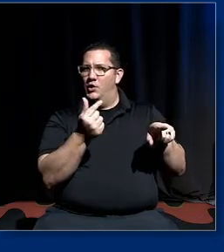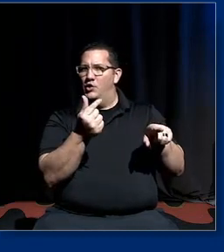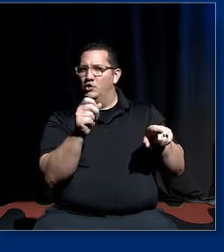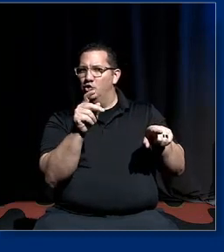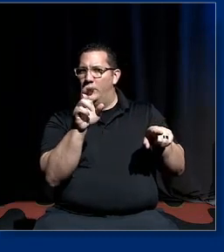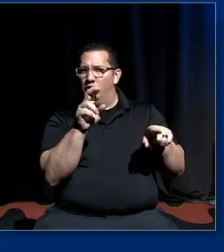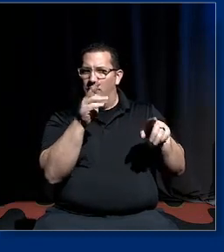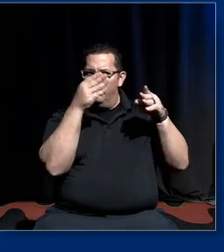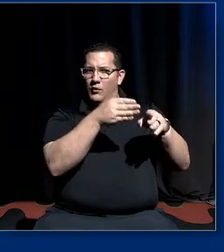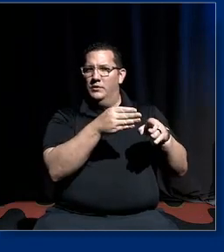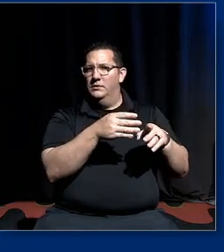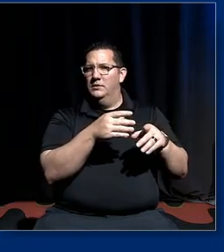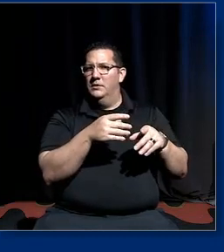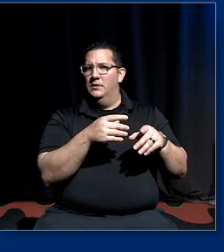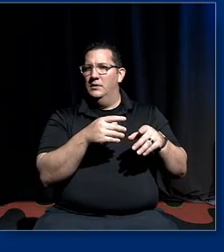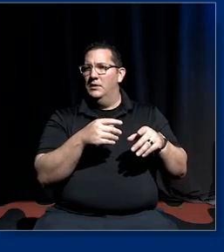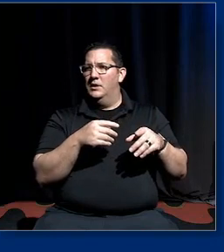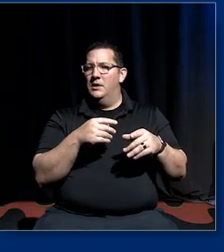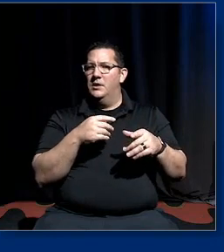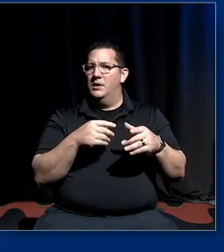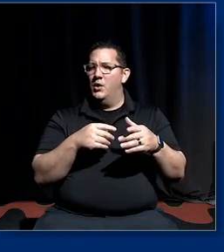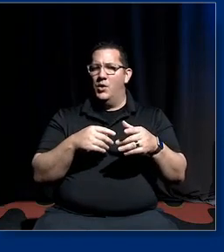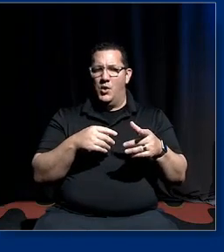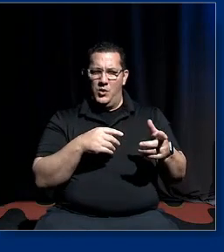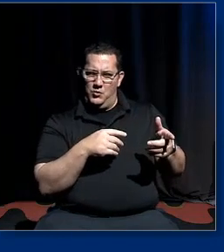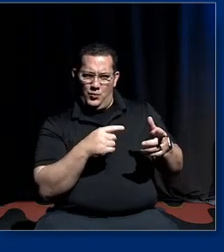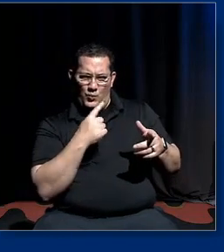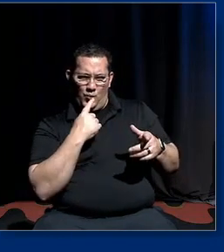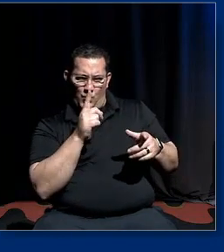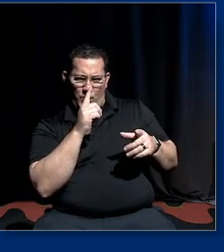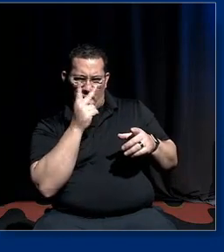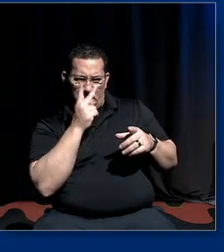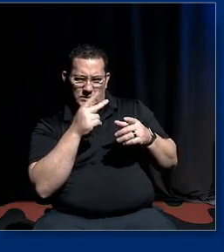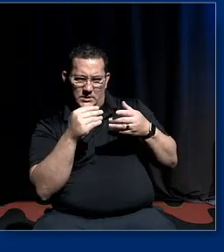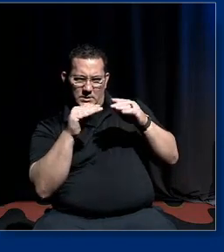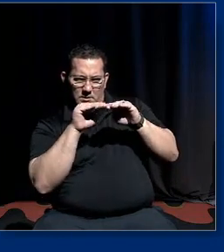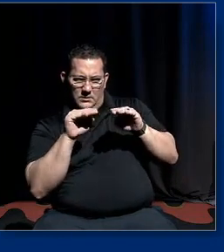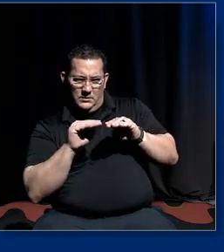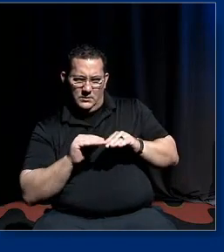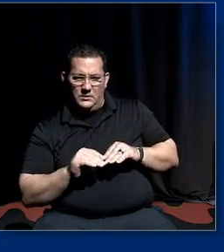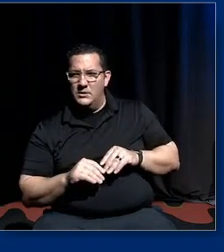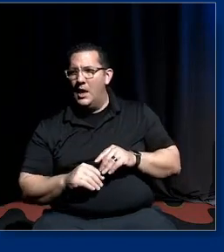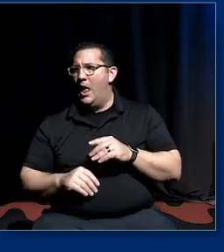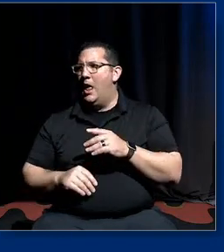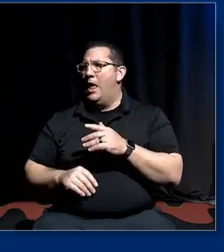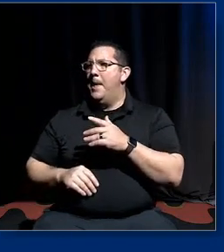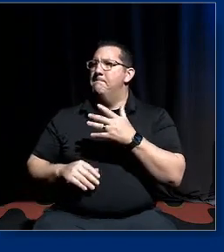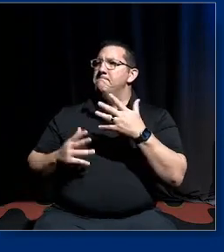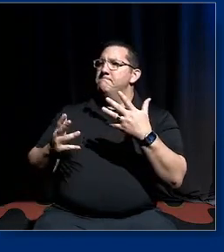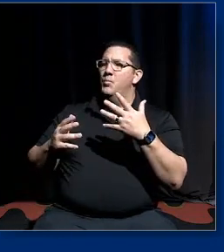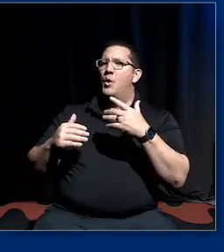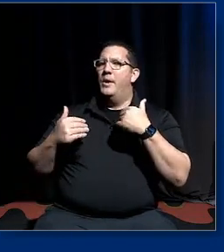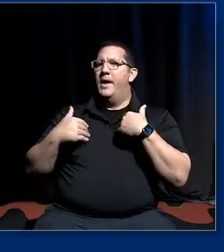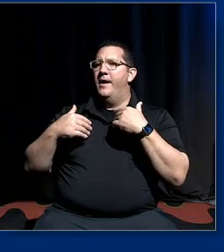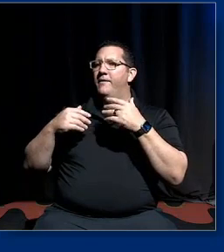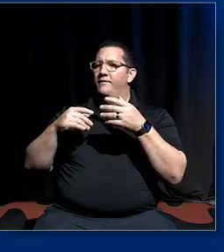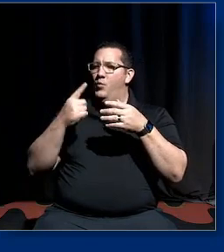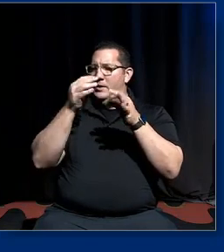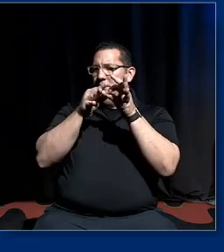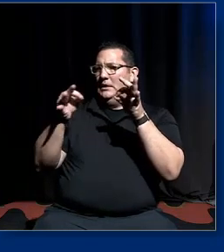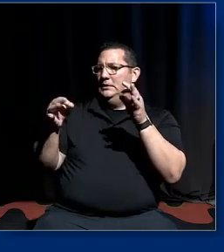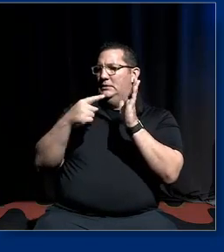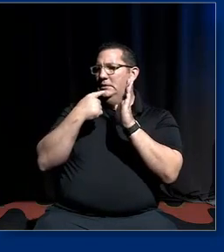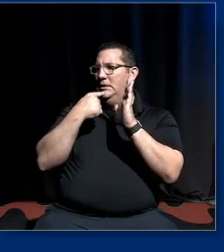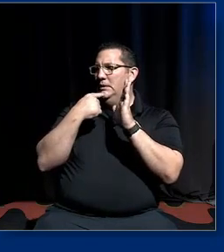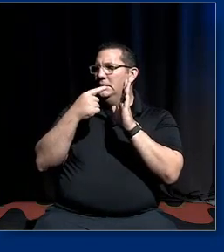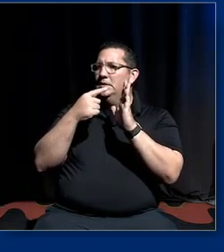to a sentence at the beginning of the paper that says well of course there are also inequalities around race and class and and